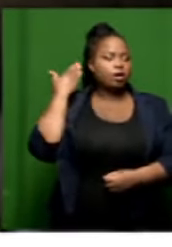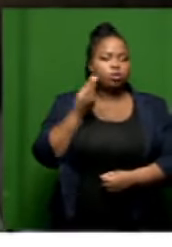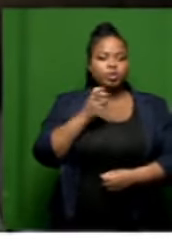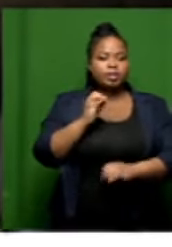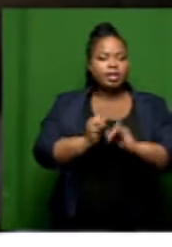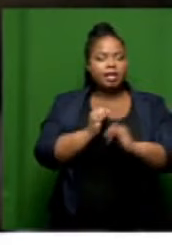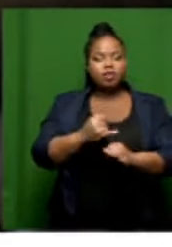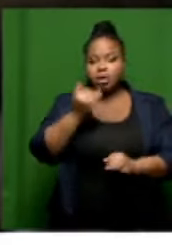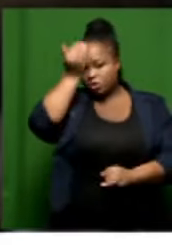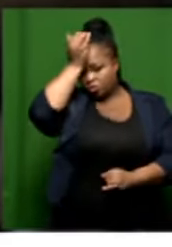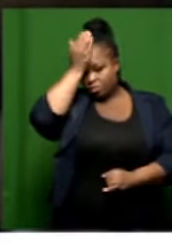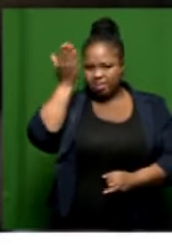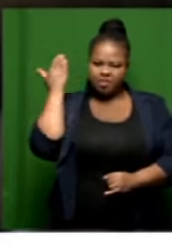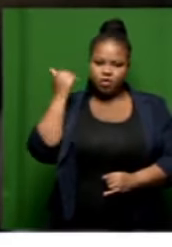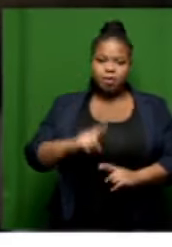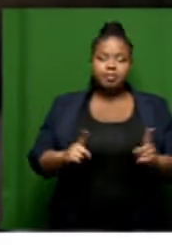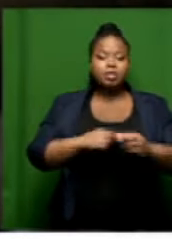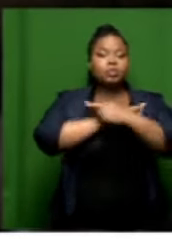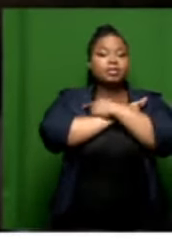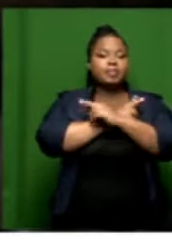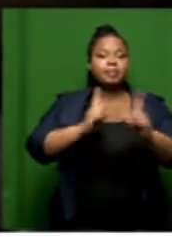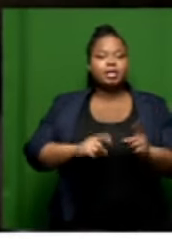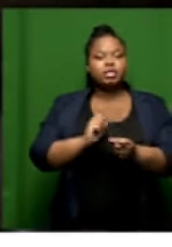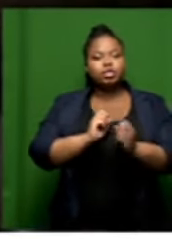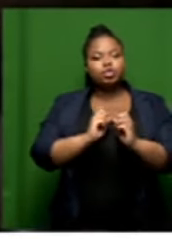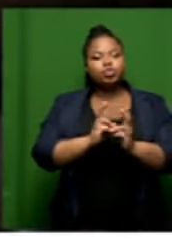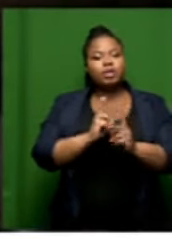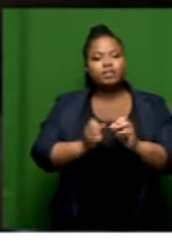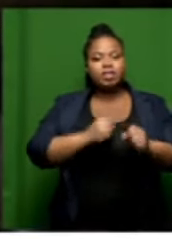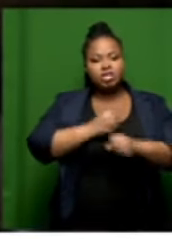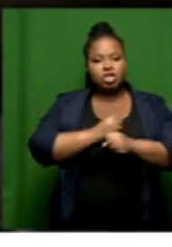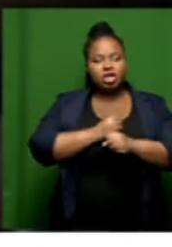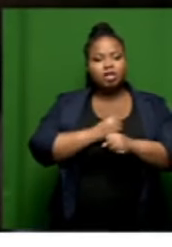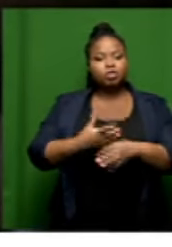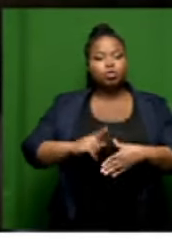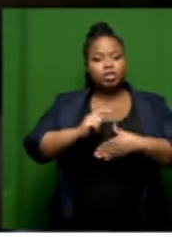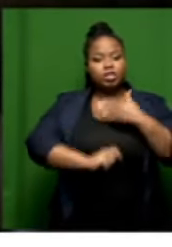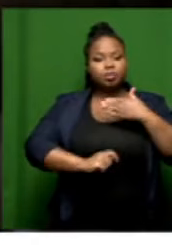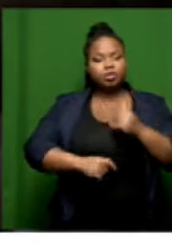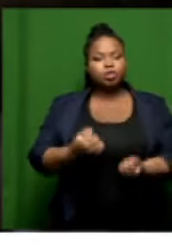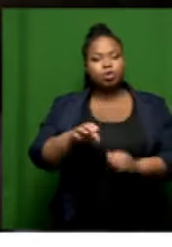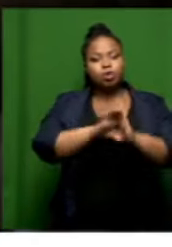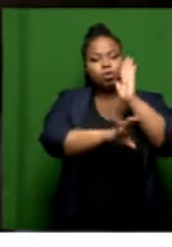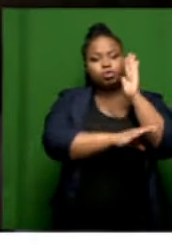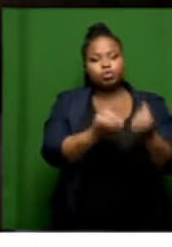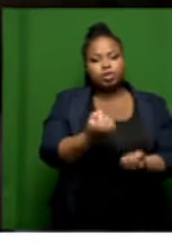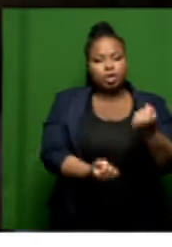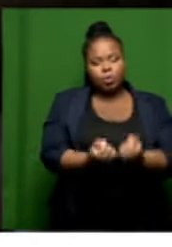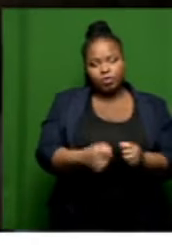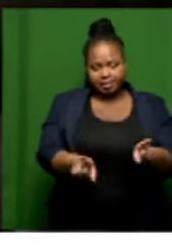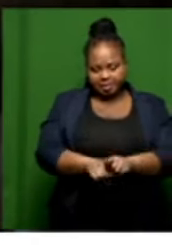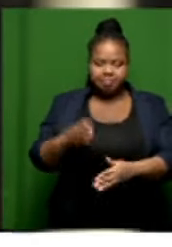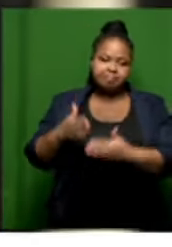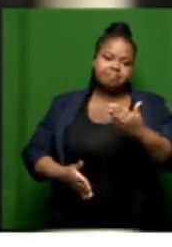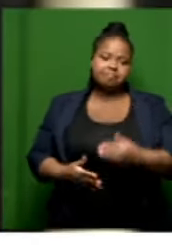He will not only retire as Chief Justice, but his 12-year non-renewable term as a Constitutional Court justice also